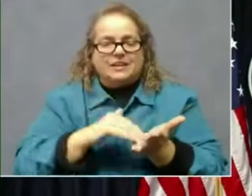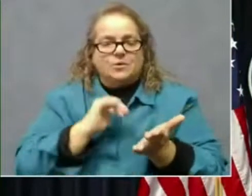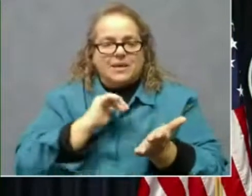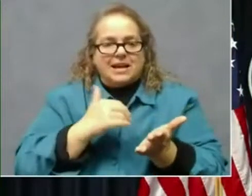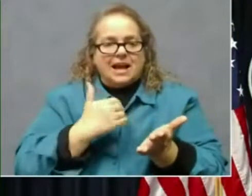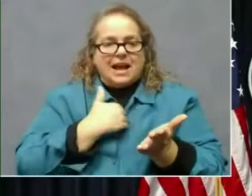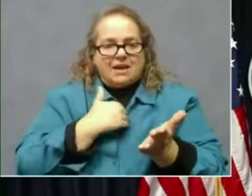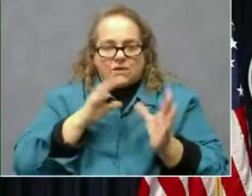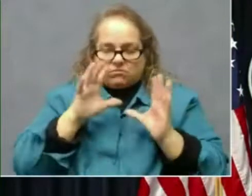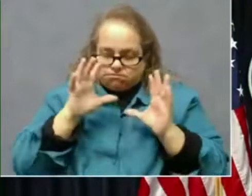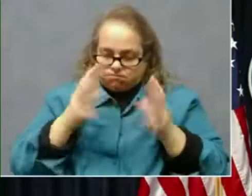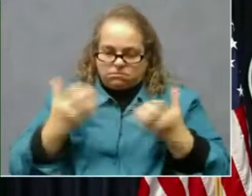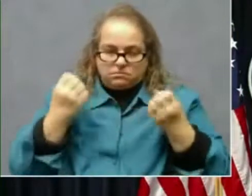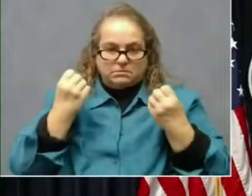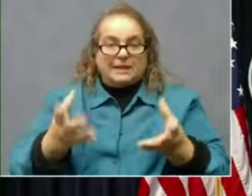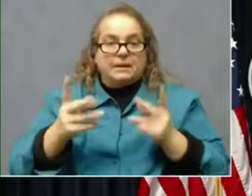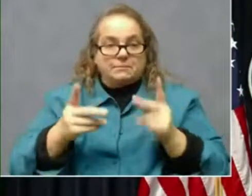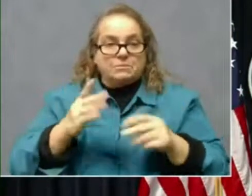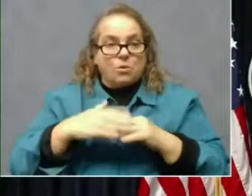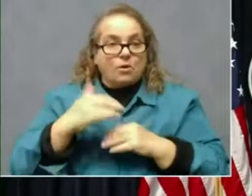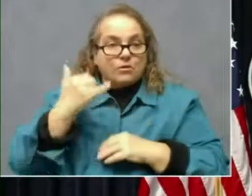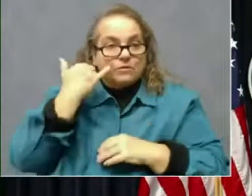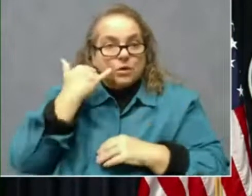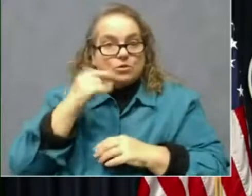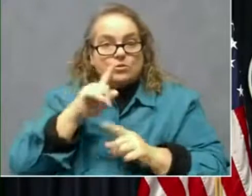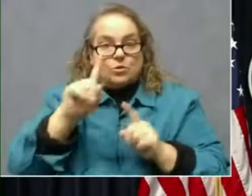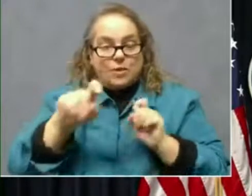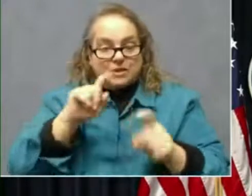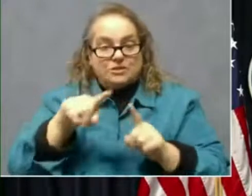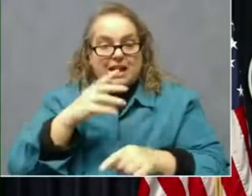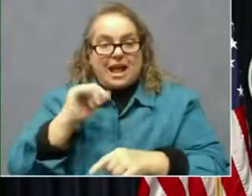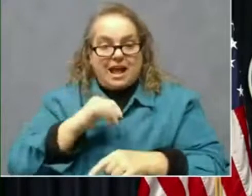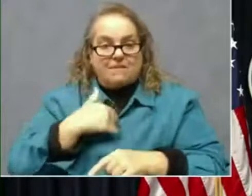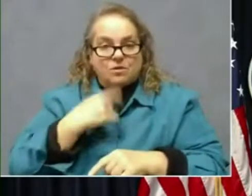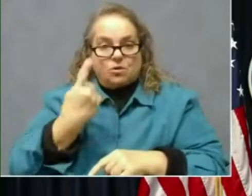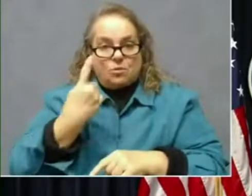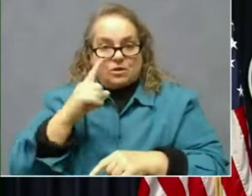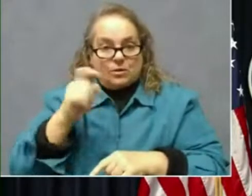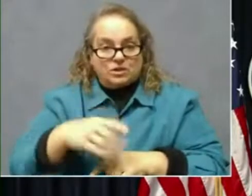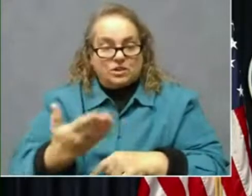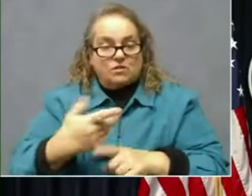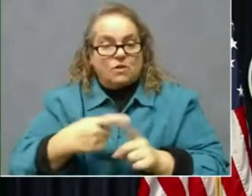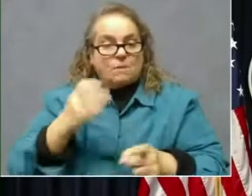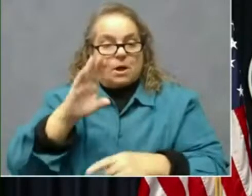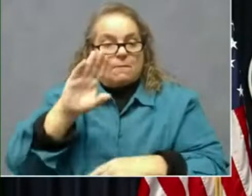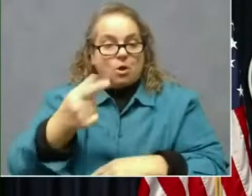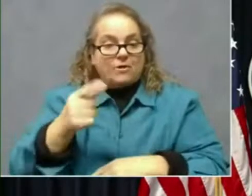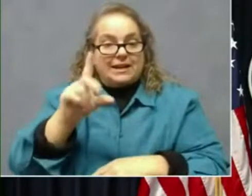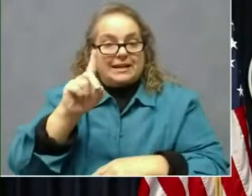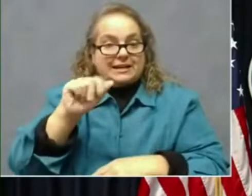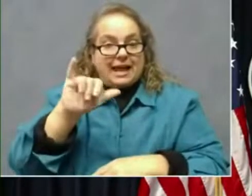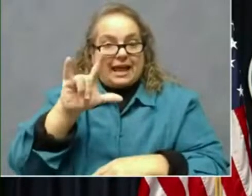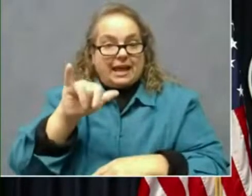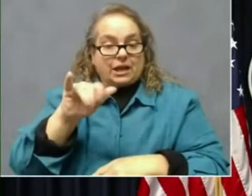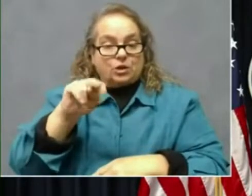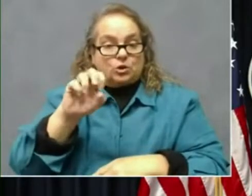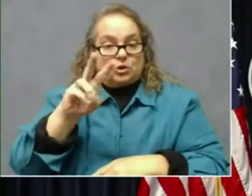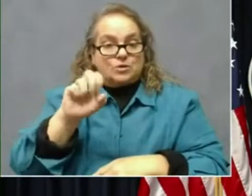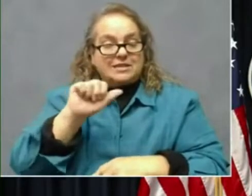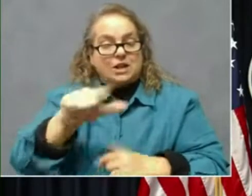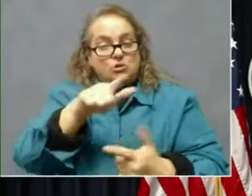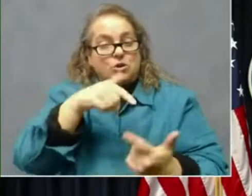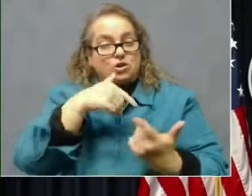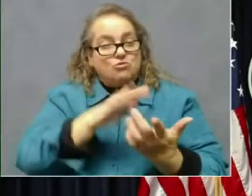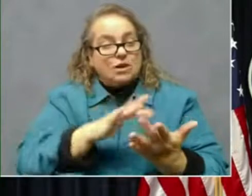group on the line and also have some questions here. I'll start with one from the Bowling Green Daily News. Can you address concerns that have come from